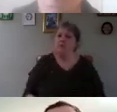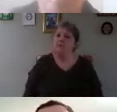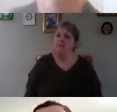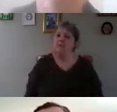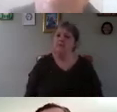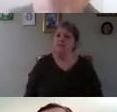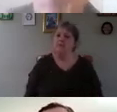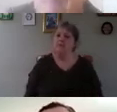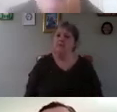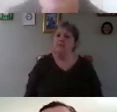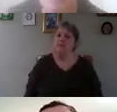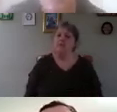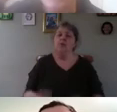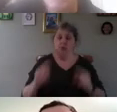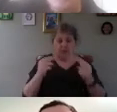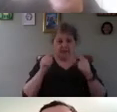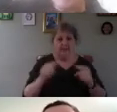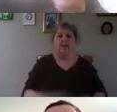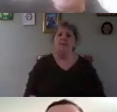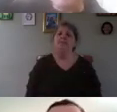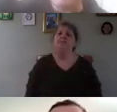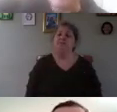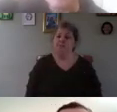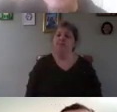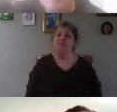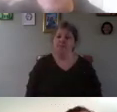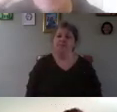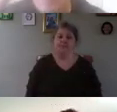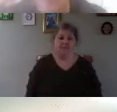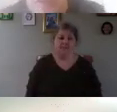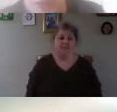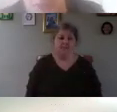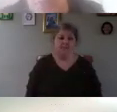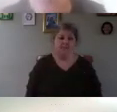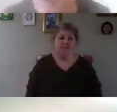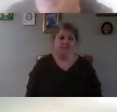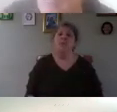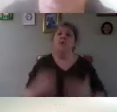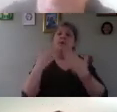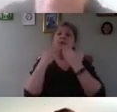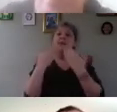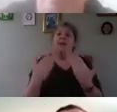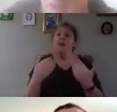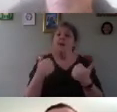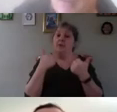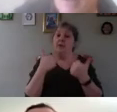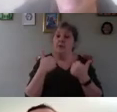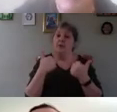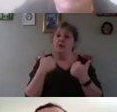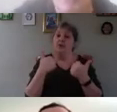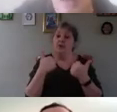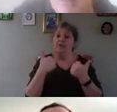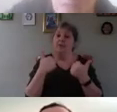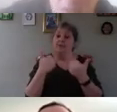that's that's what you need you need that very good yeah well thank you very much Tonki that was